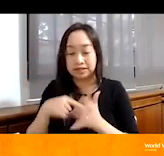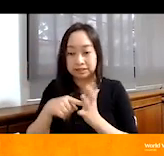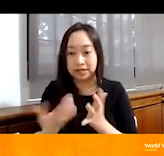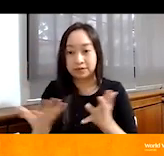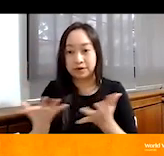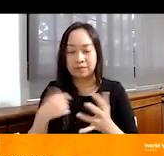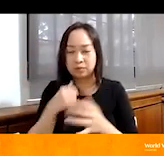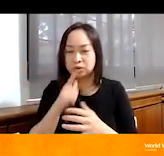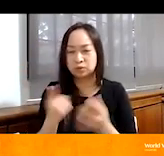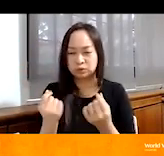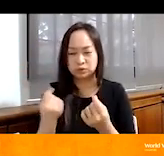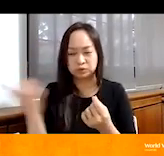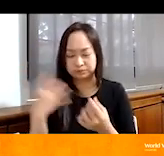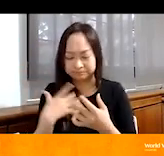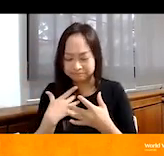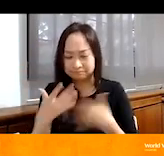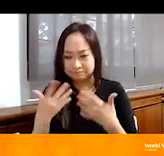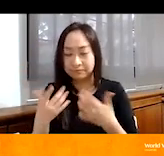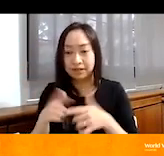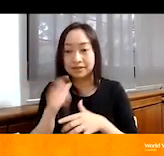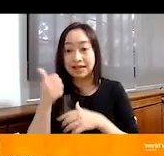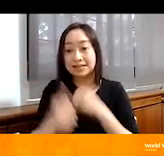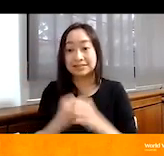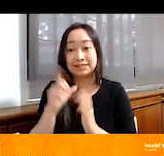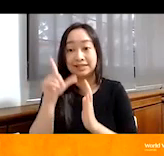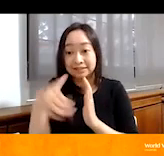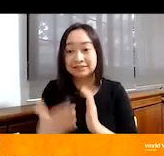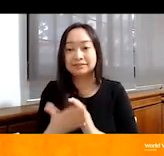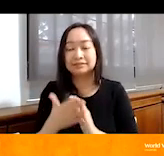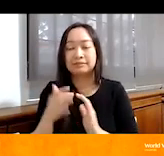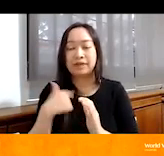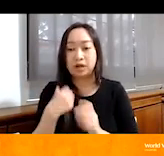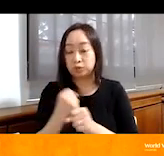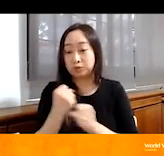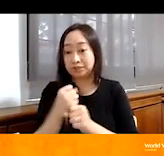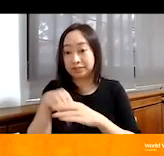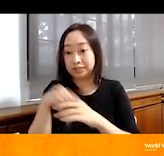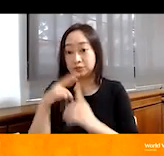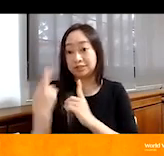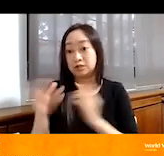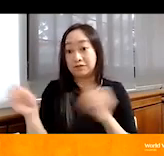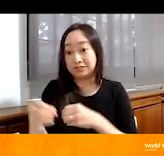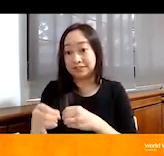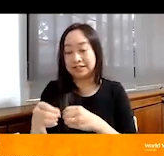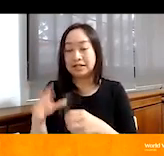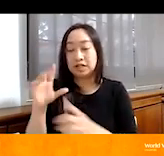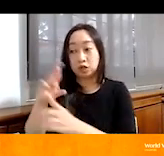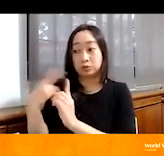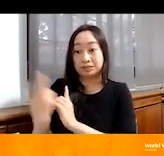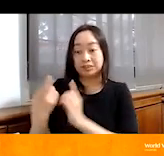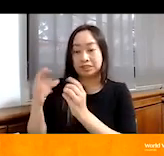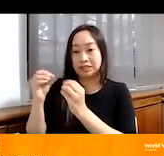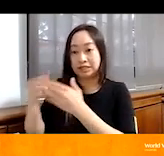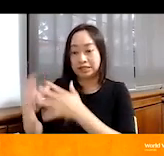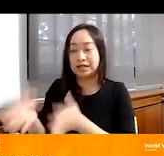wasn't quite sure what to do with it. And then, 10 years later, I was working in the regional office, and the regional leader asked me to pray